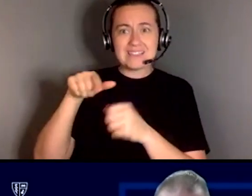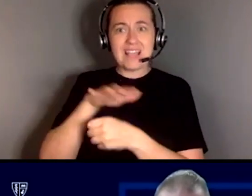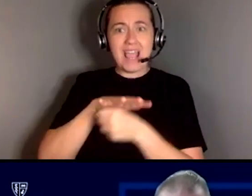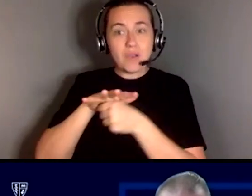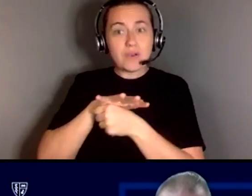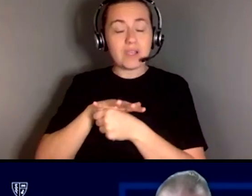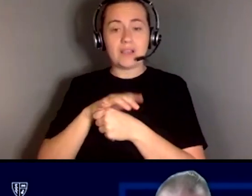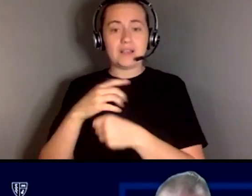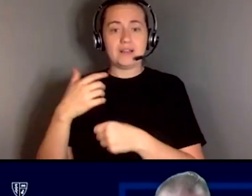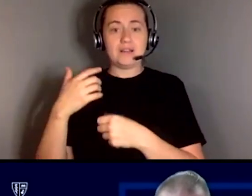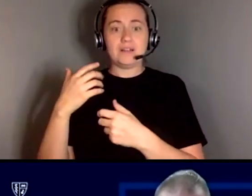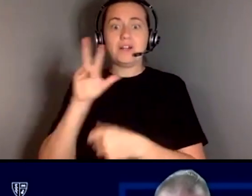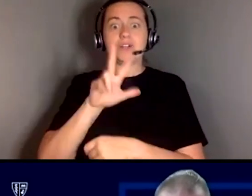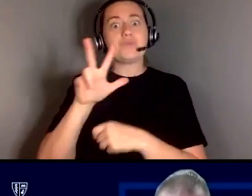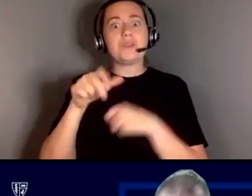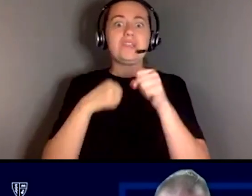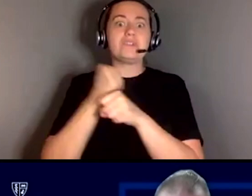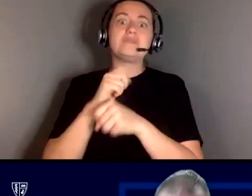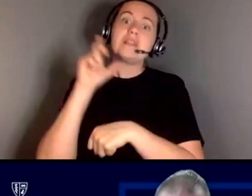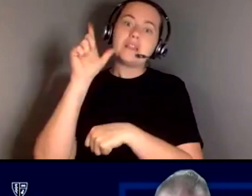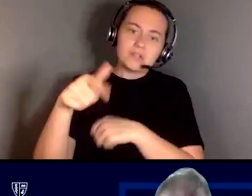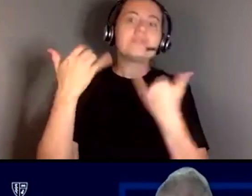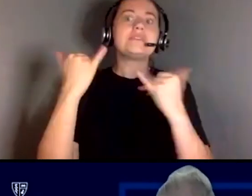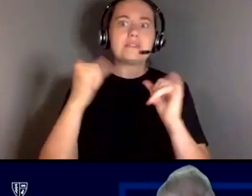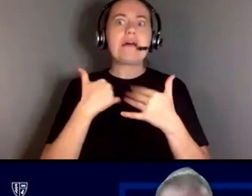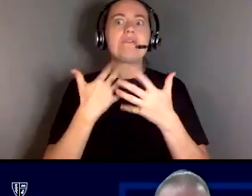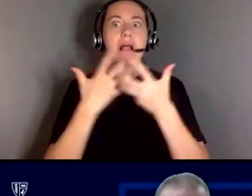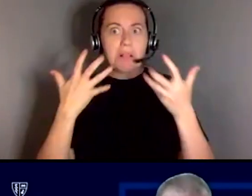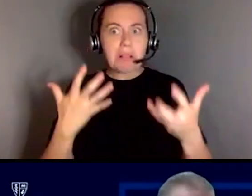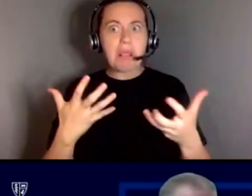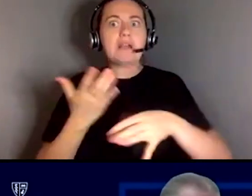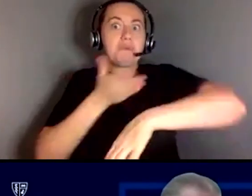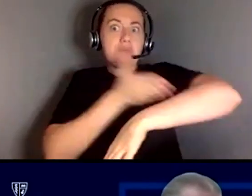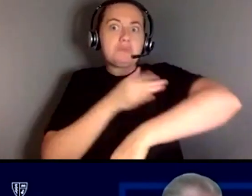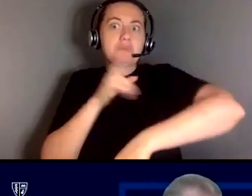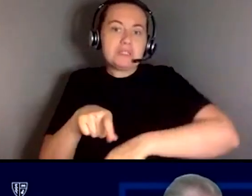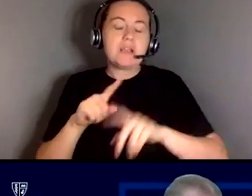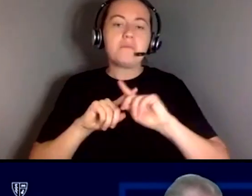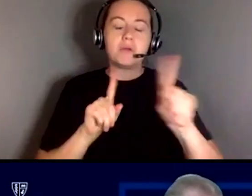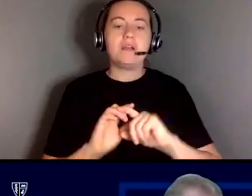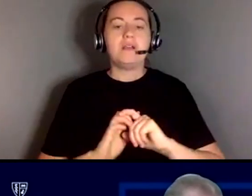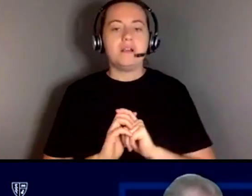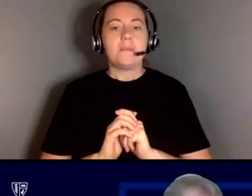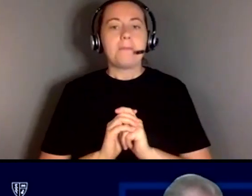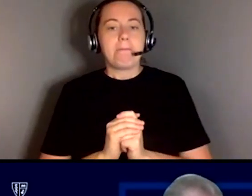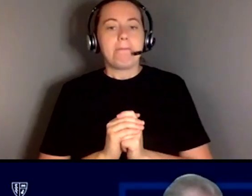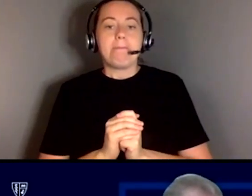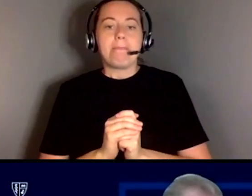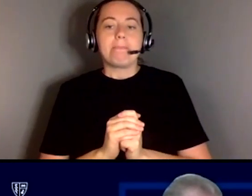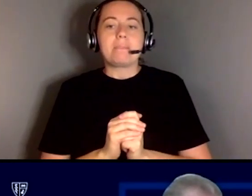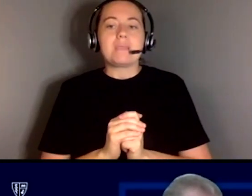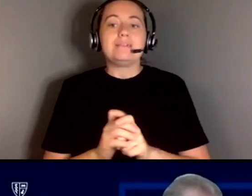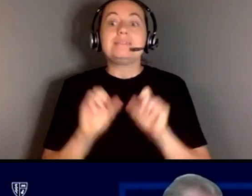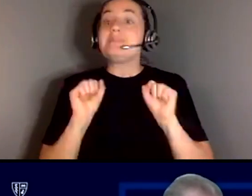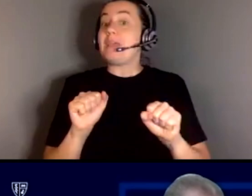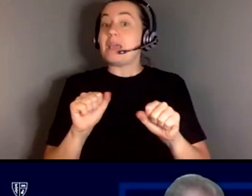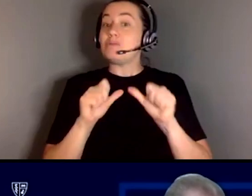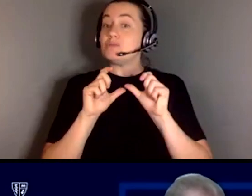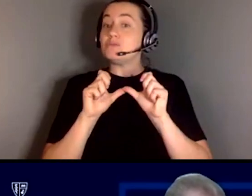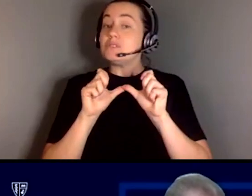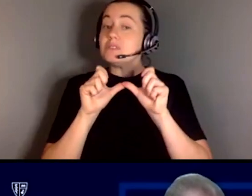33 years later you know there's a lot of work that needs to be done but to be able to continue